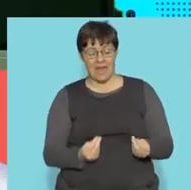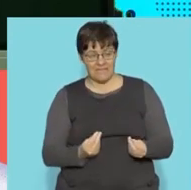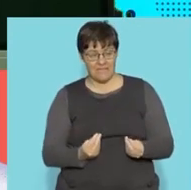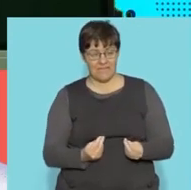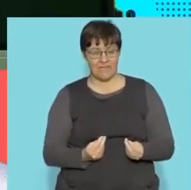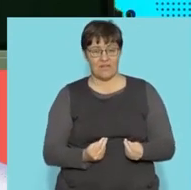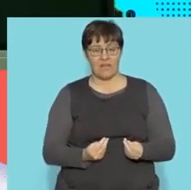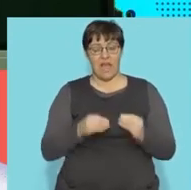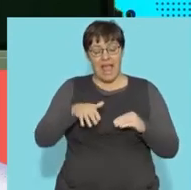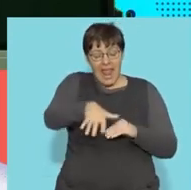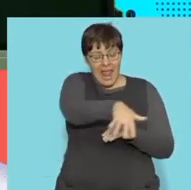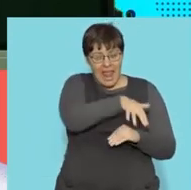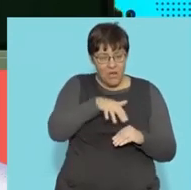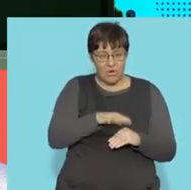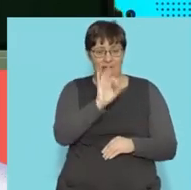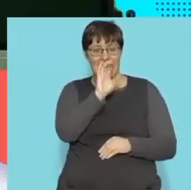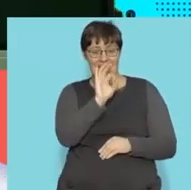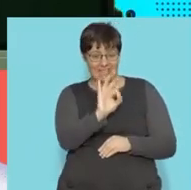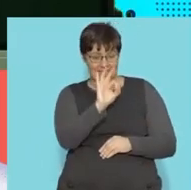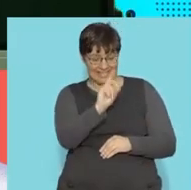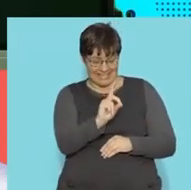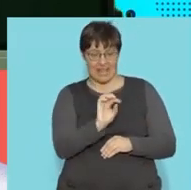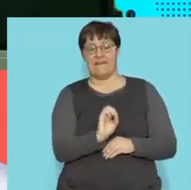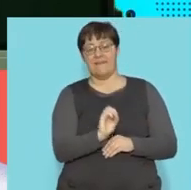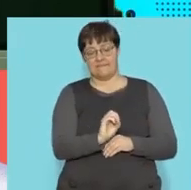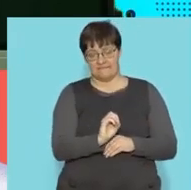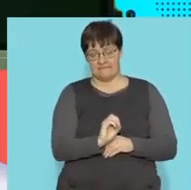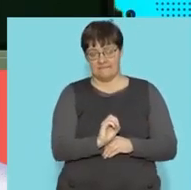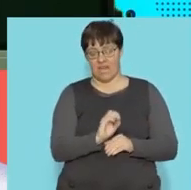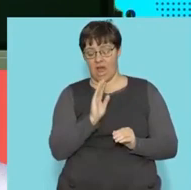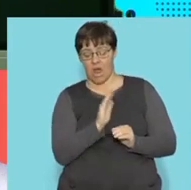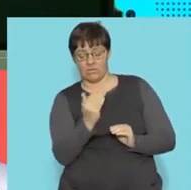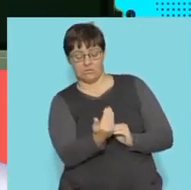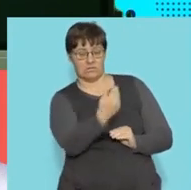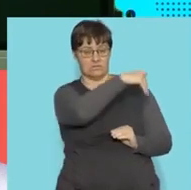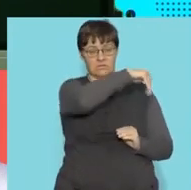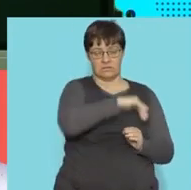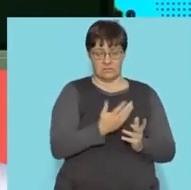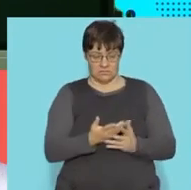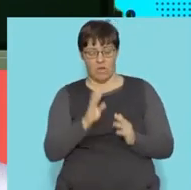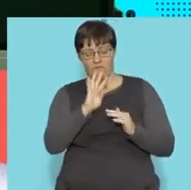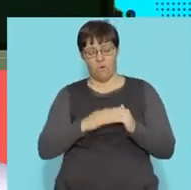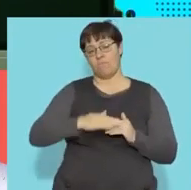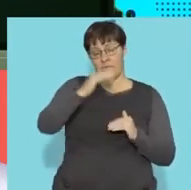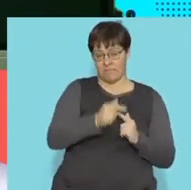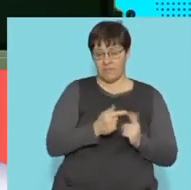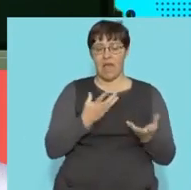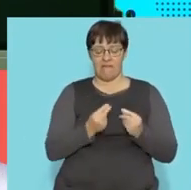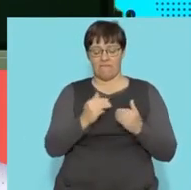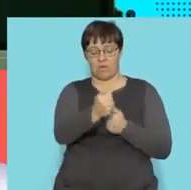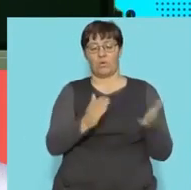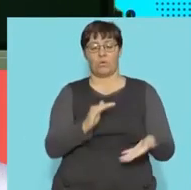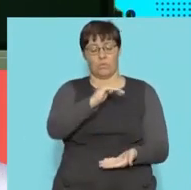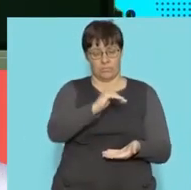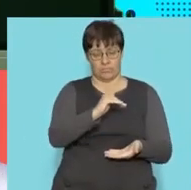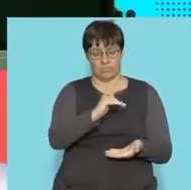with the area that the three-dimensional figure has on its outer surface. So if I had a cube and